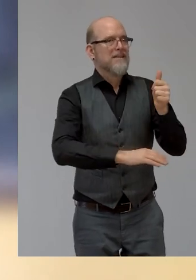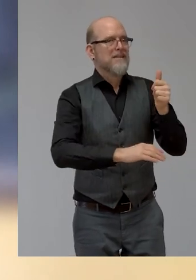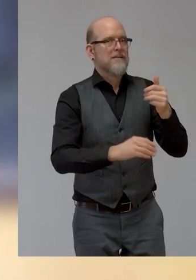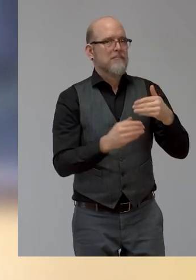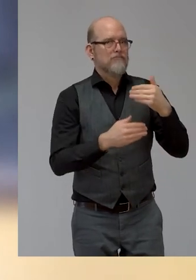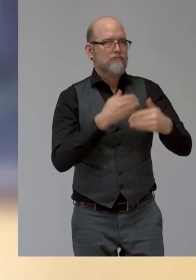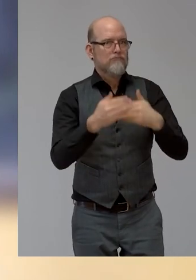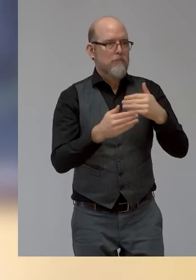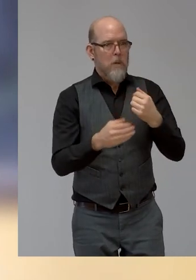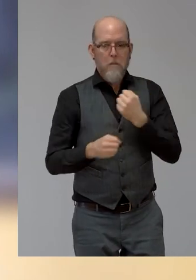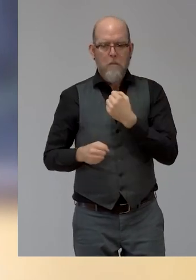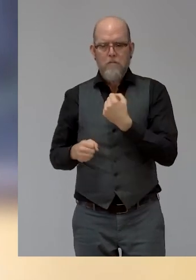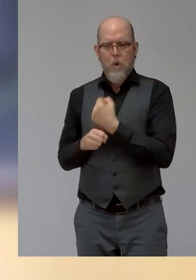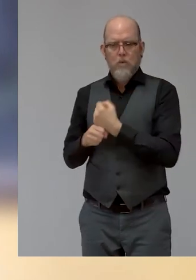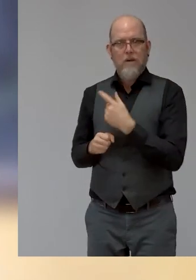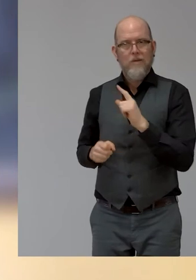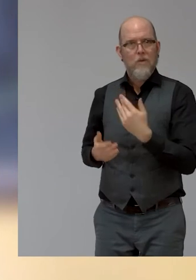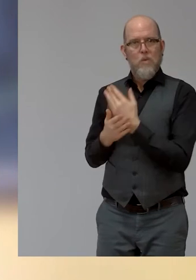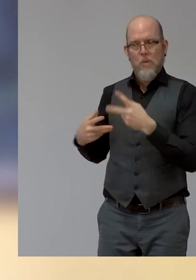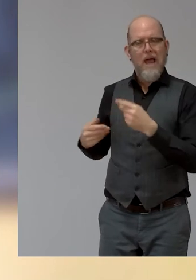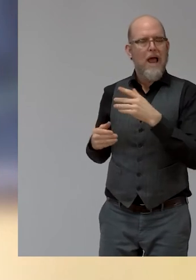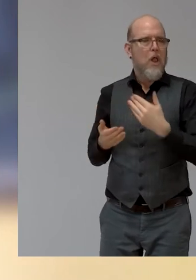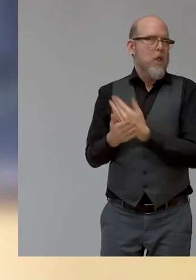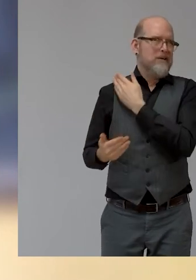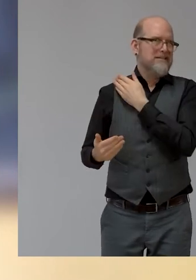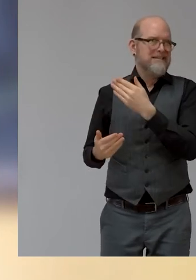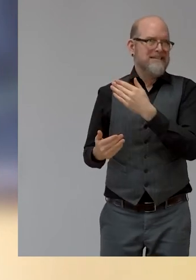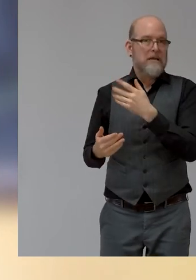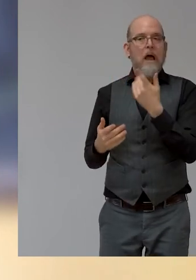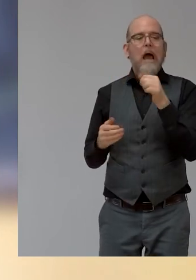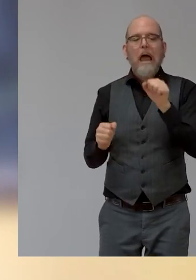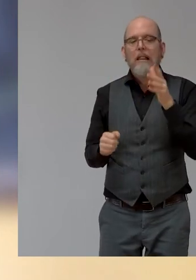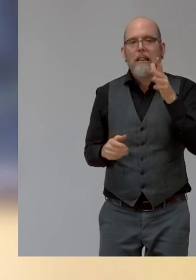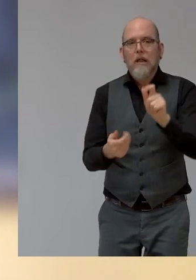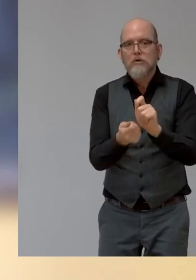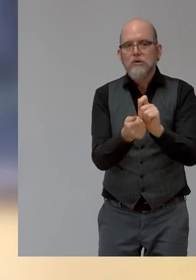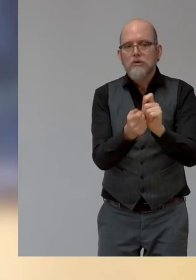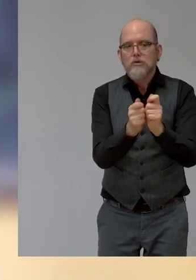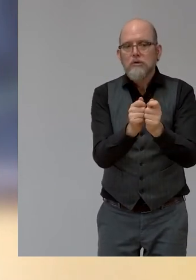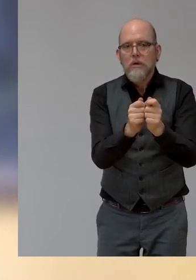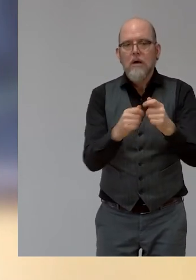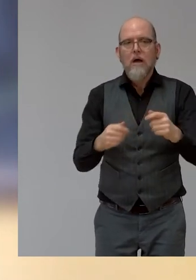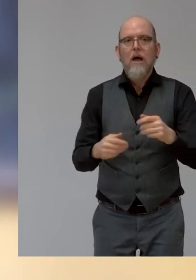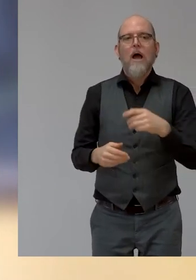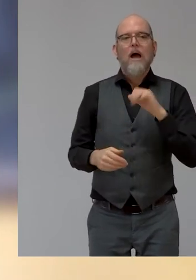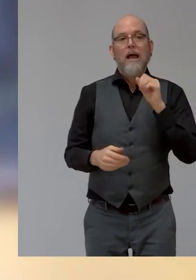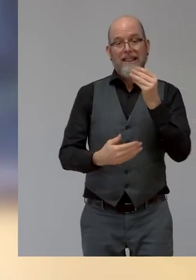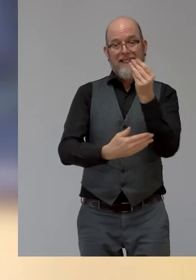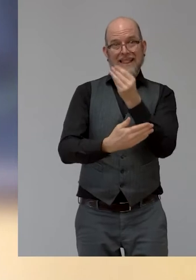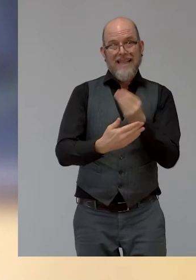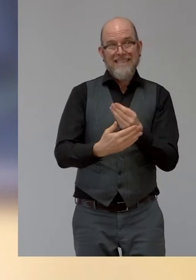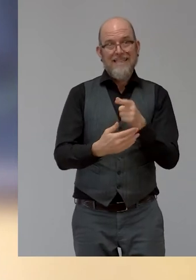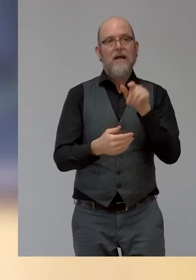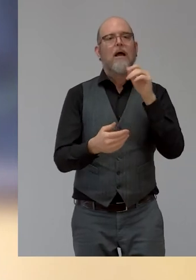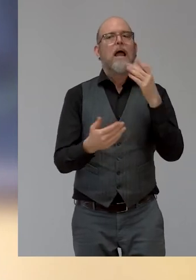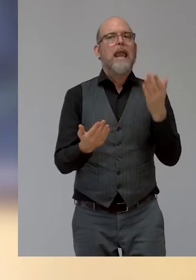rapid prototyping like nobody could have imagined. Design iterations are very easy now because you can